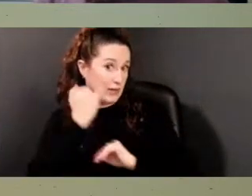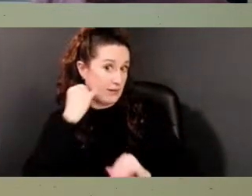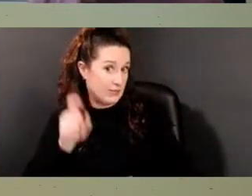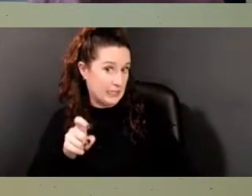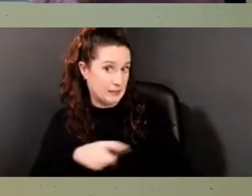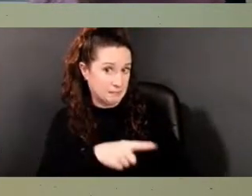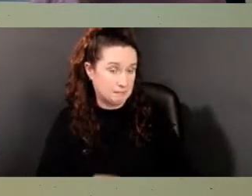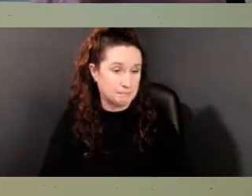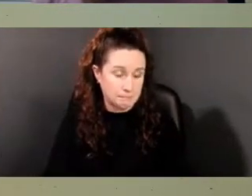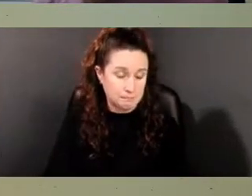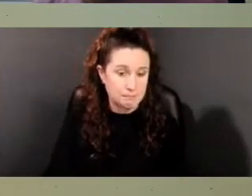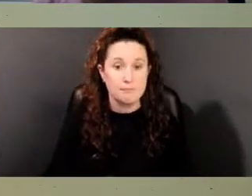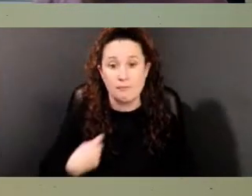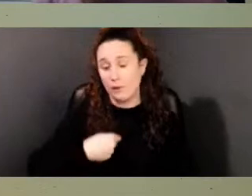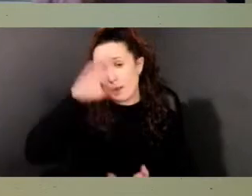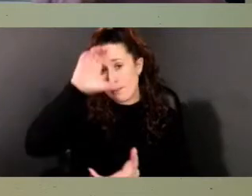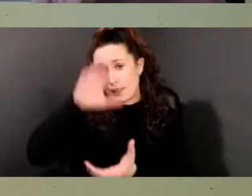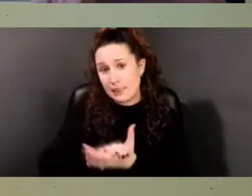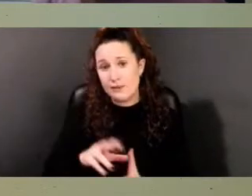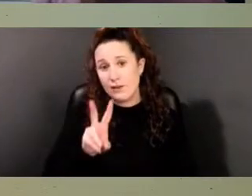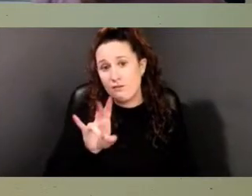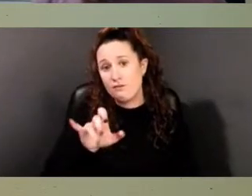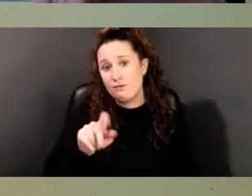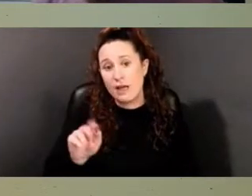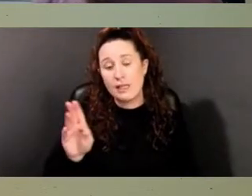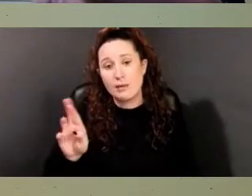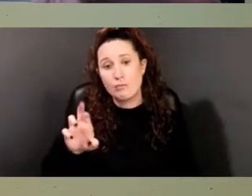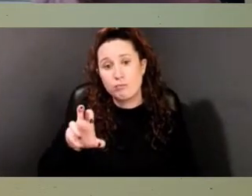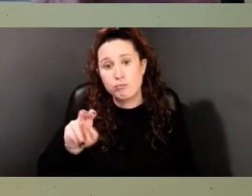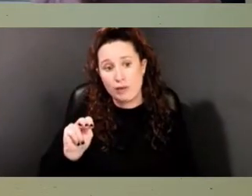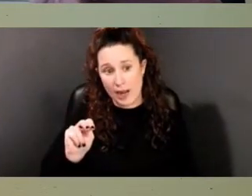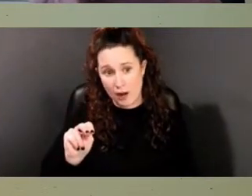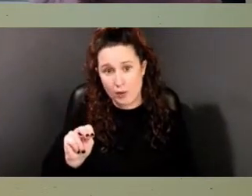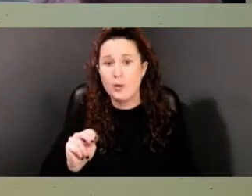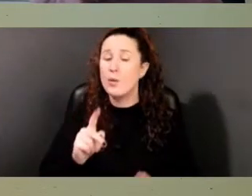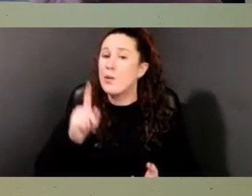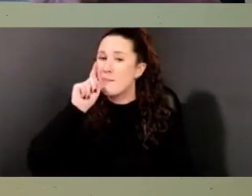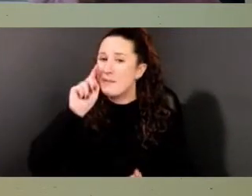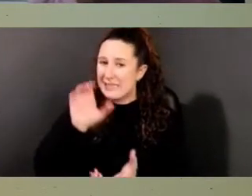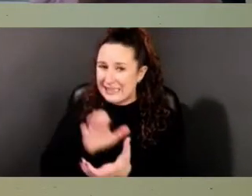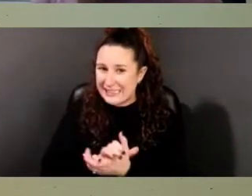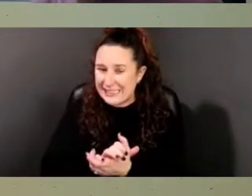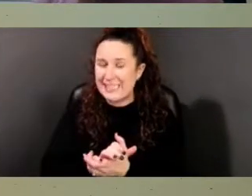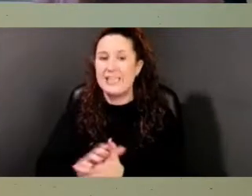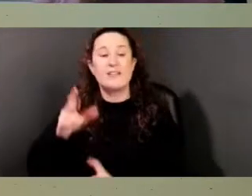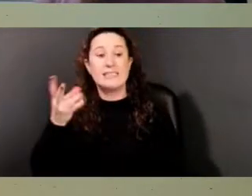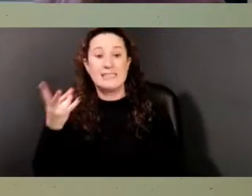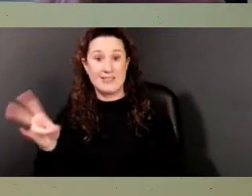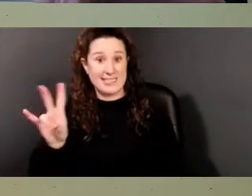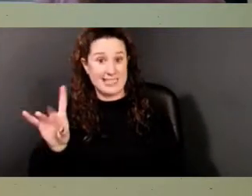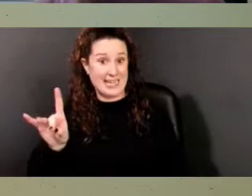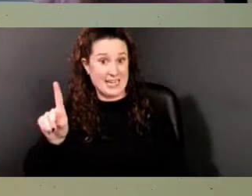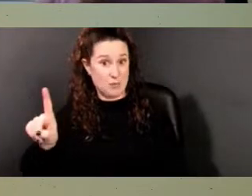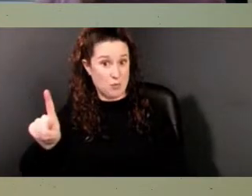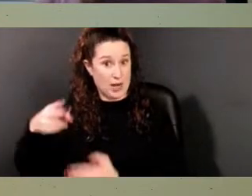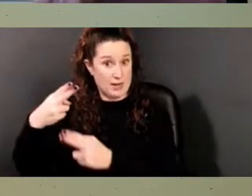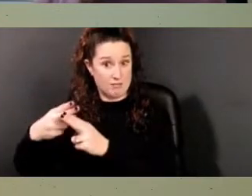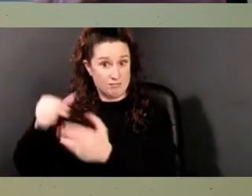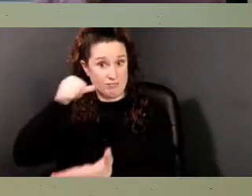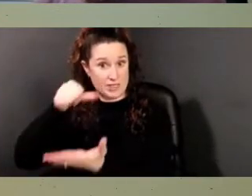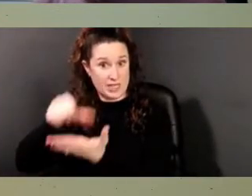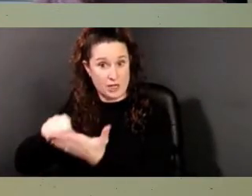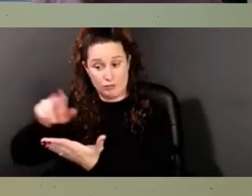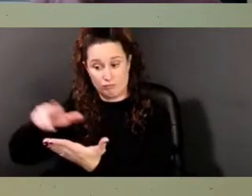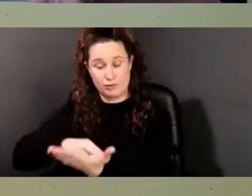We believe that Violet Brown was the Violet who was set free in the 1781 manumission that John Dickinson wrote.